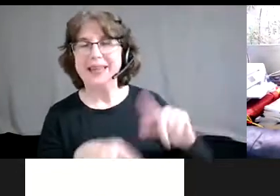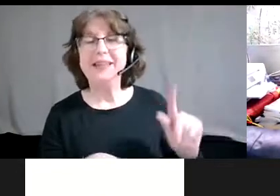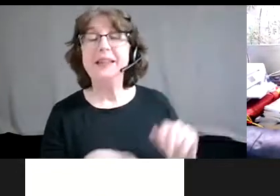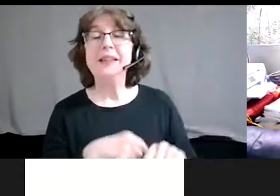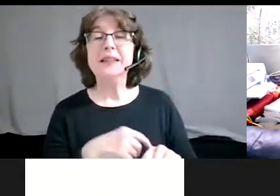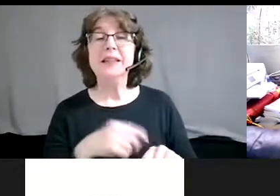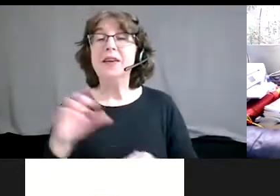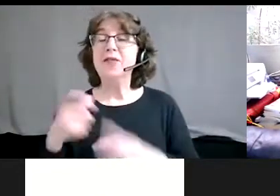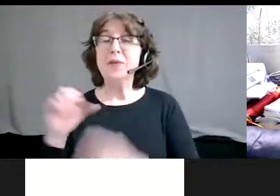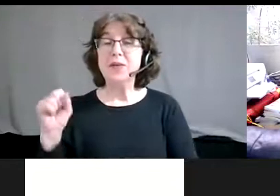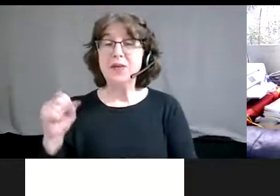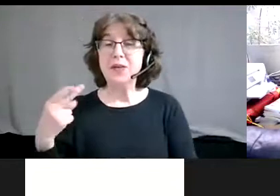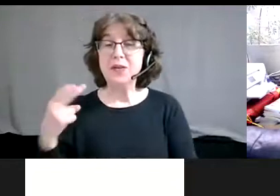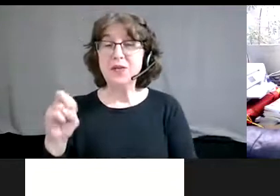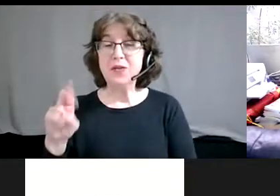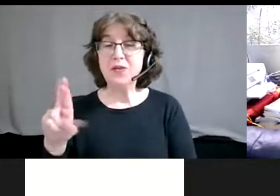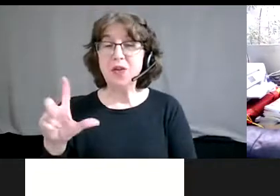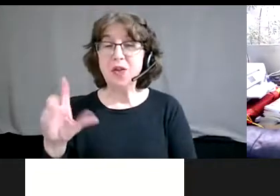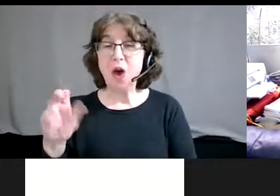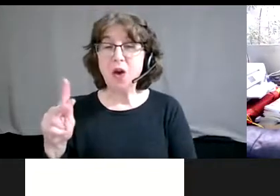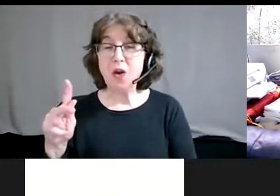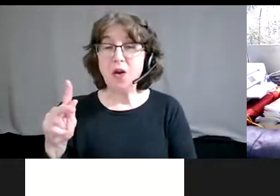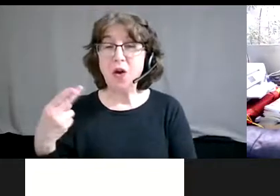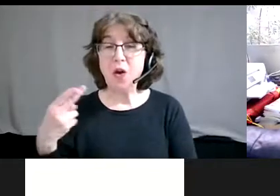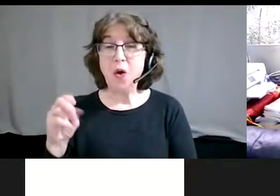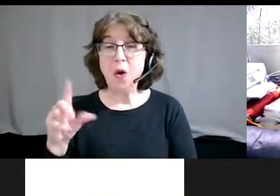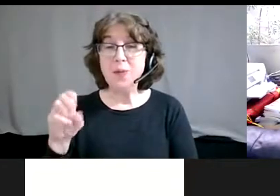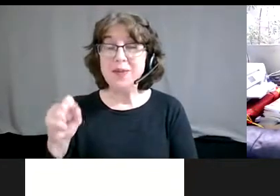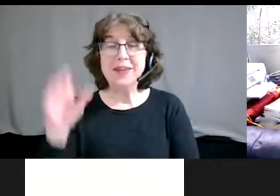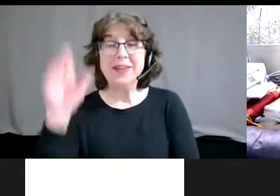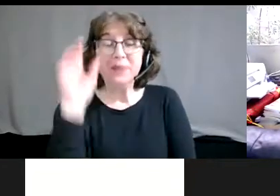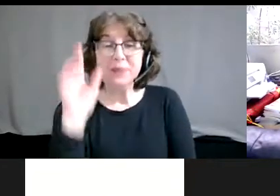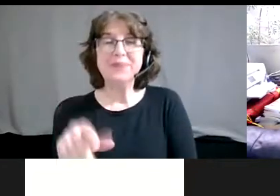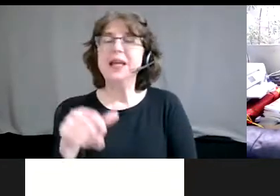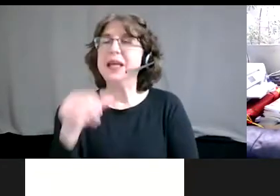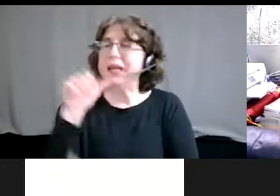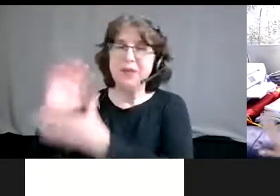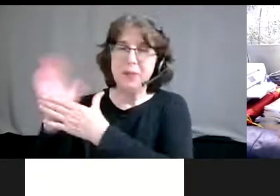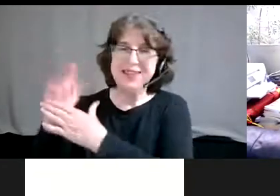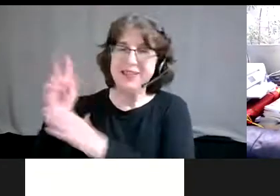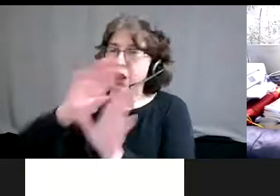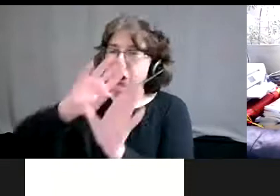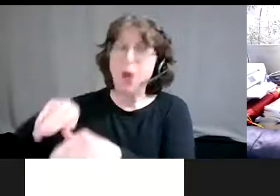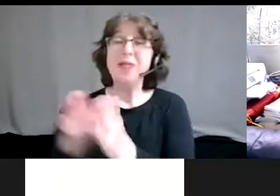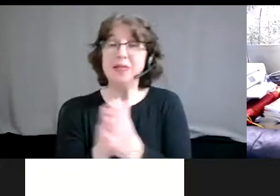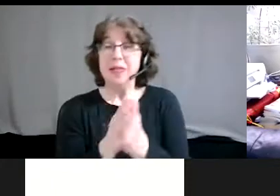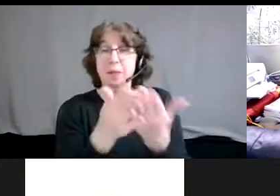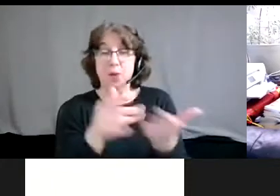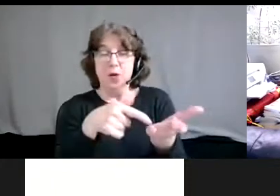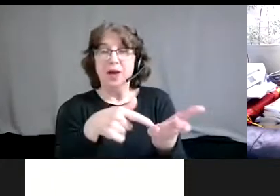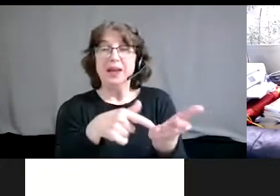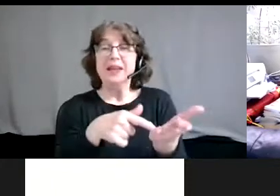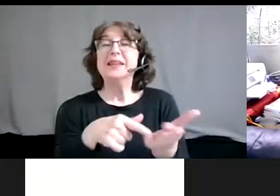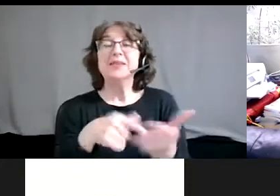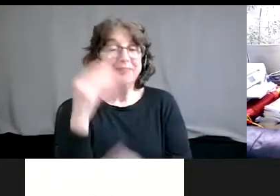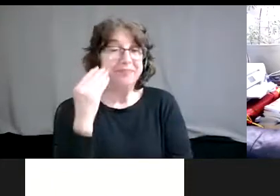Sherlock Holmes. Sherlock Holmes, by the way, they not the movies or TV show at all. I'm talking about the book. Sherlock Holmes, by